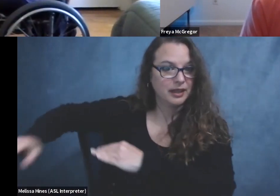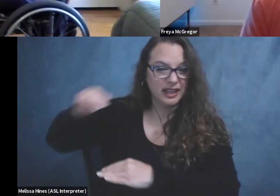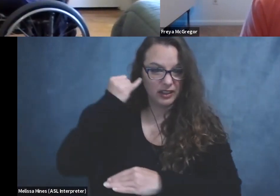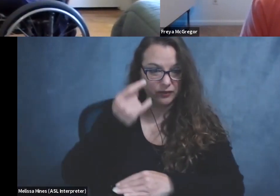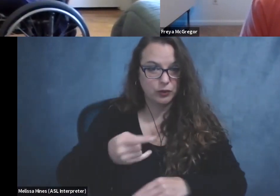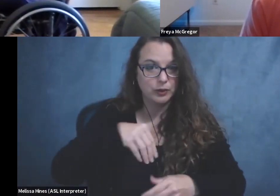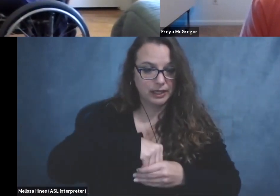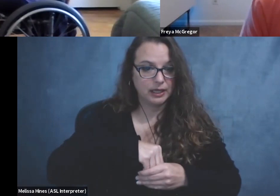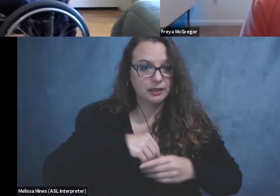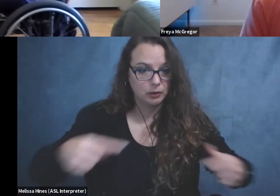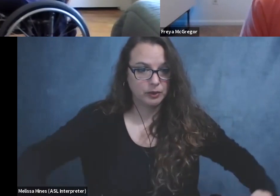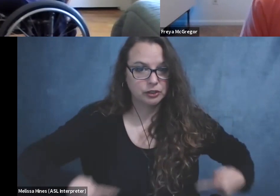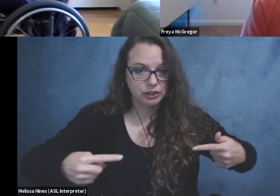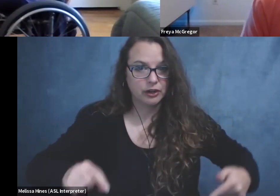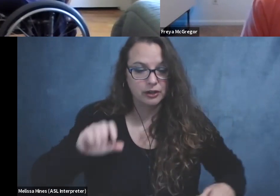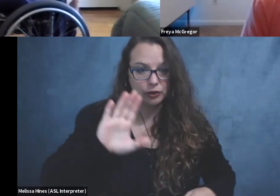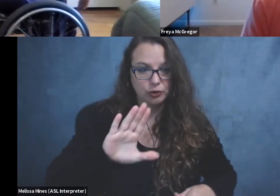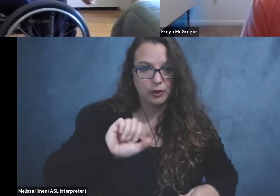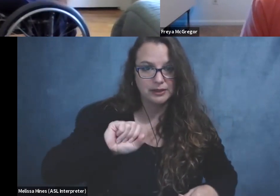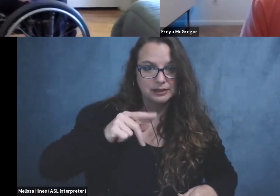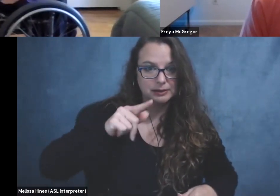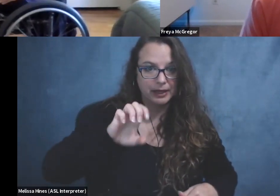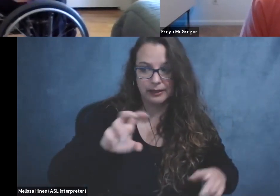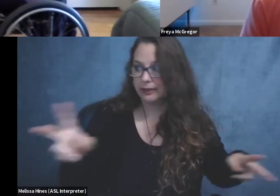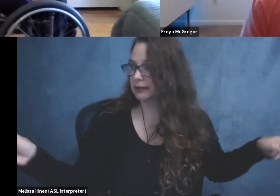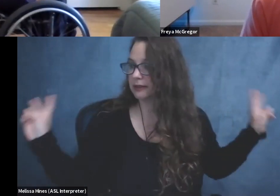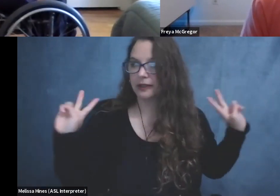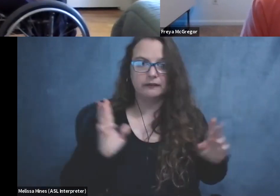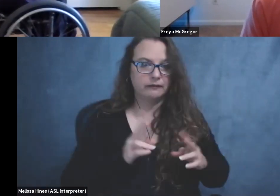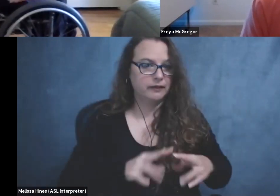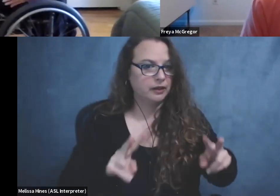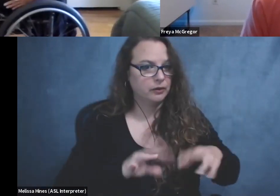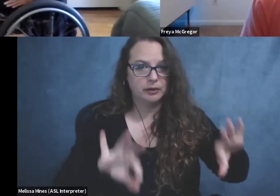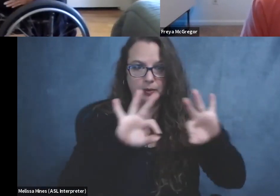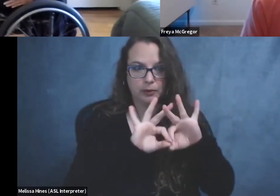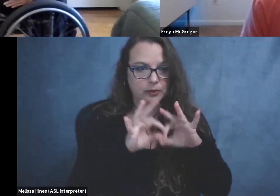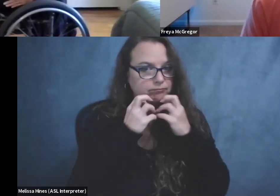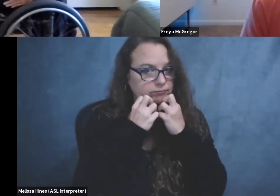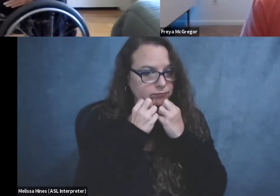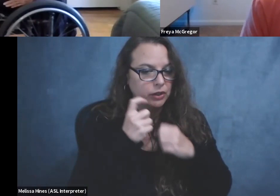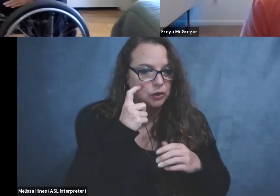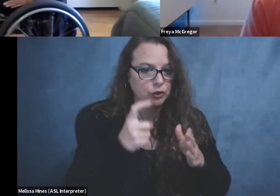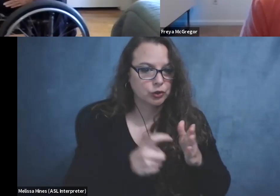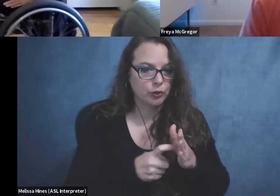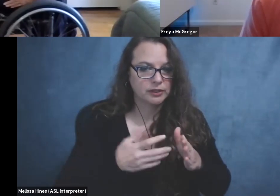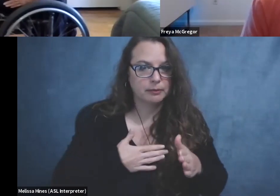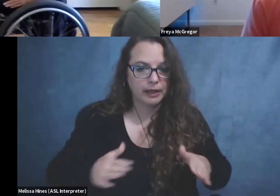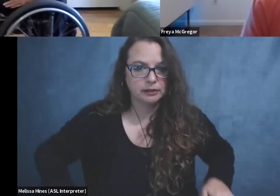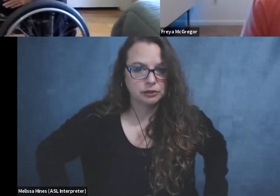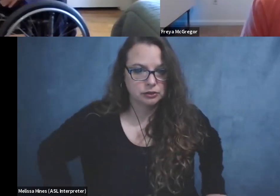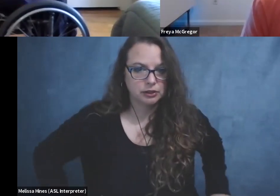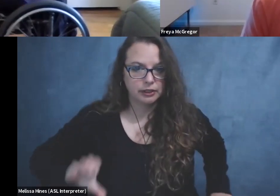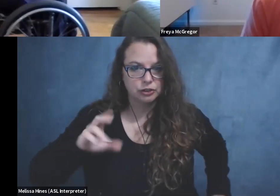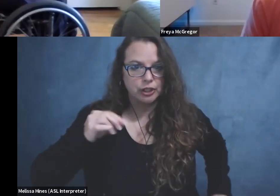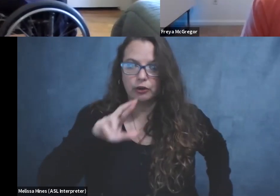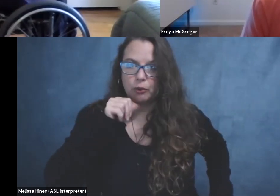space is a very valuable commodity. Notice also, I don't have any arms on my chair. And